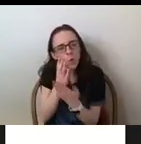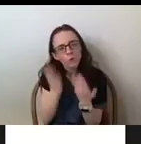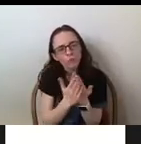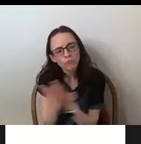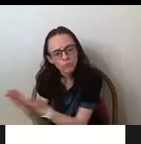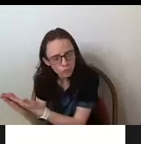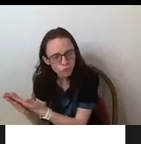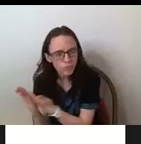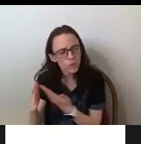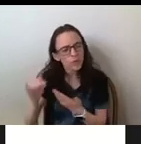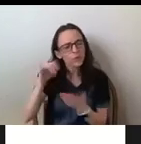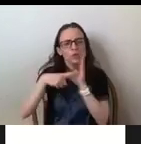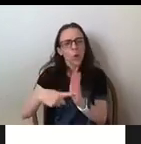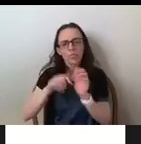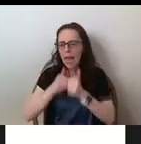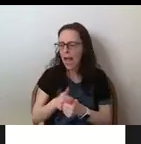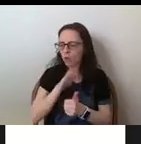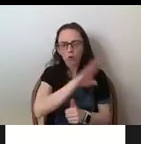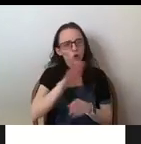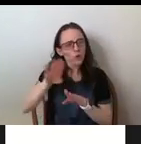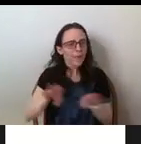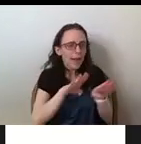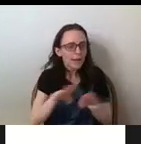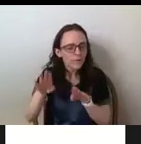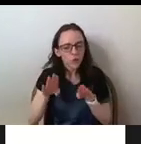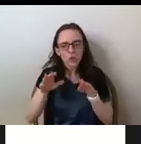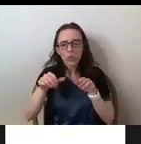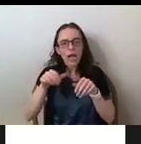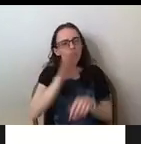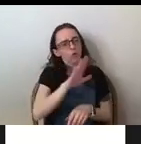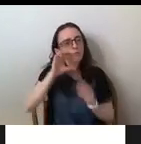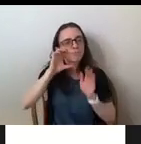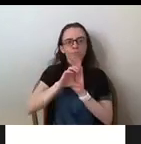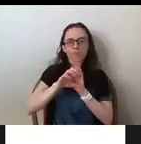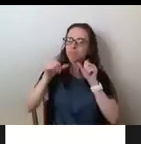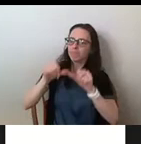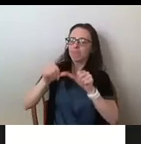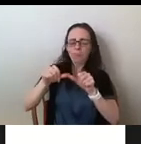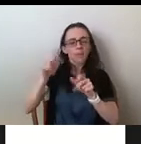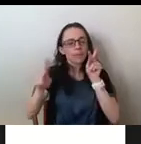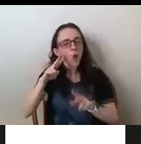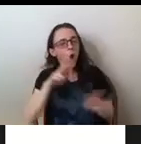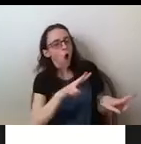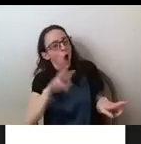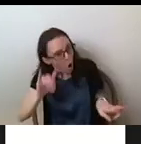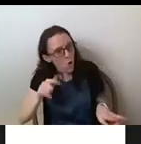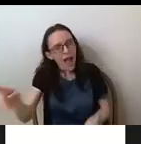behavior kind of continued to perpetuate this idea that black people were happy with their subjugation.